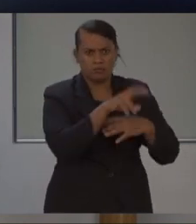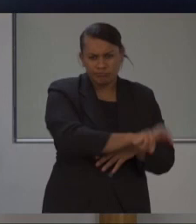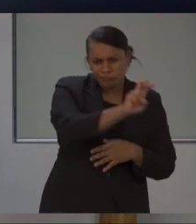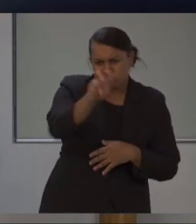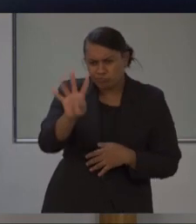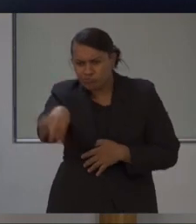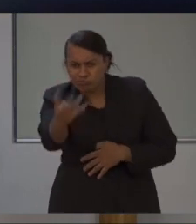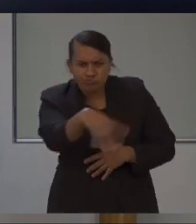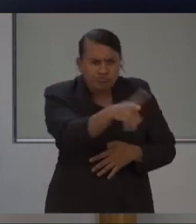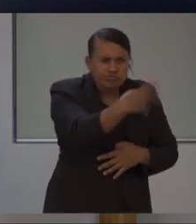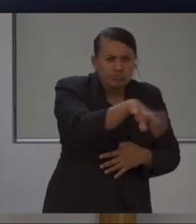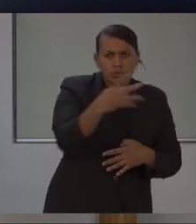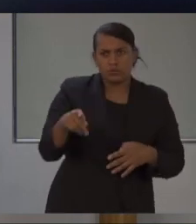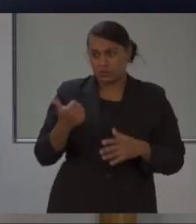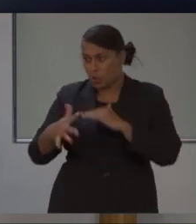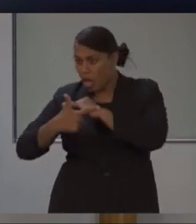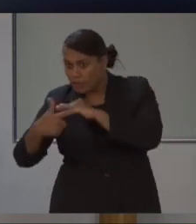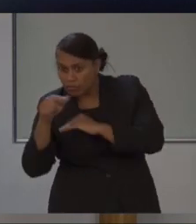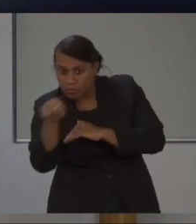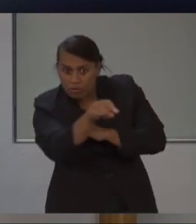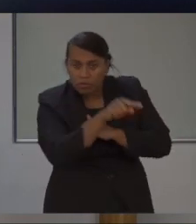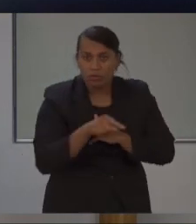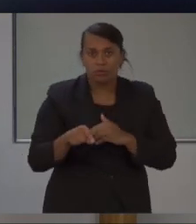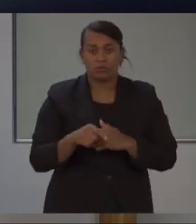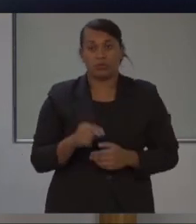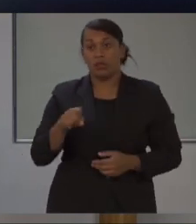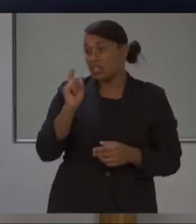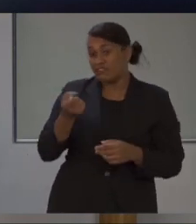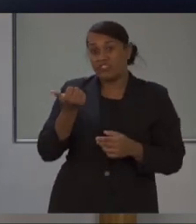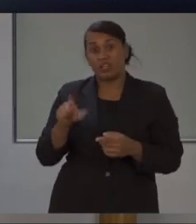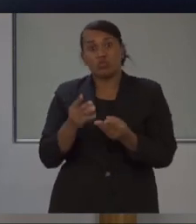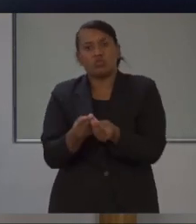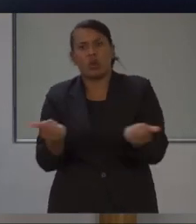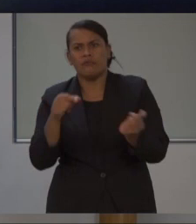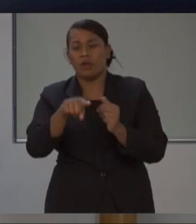sorry, door-to-door campaign to combat LTDD,